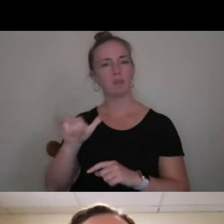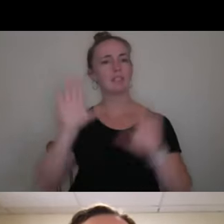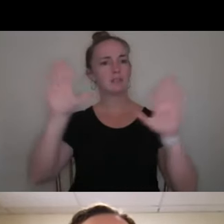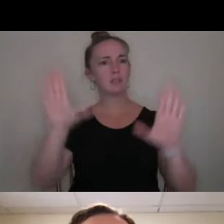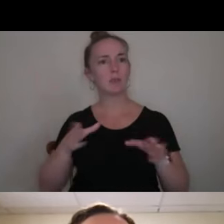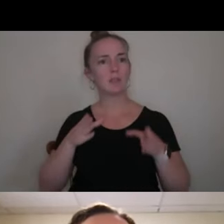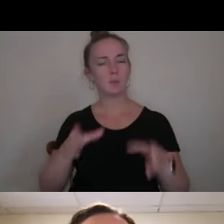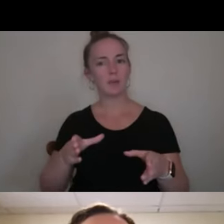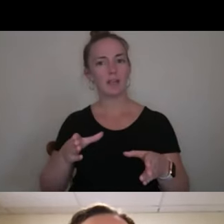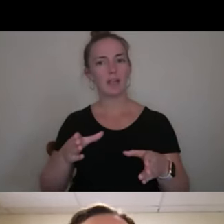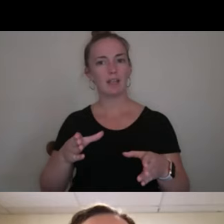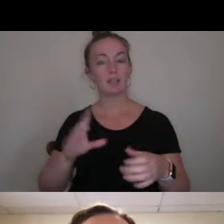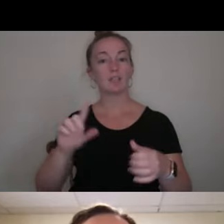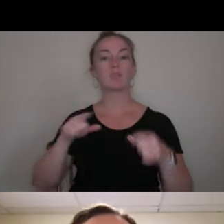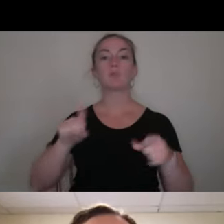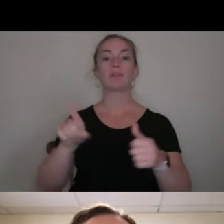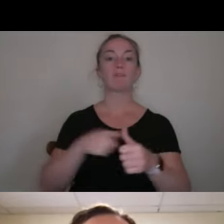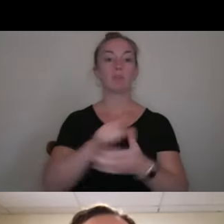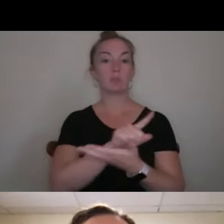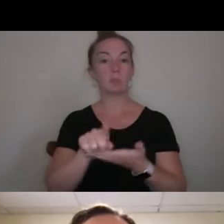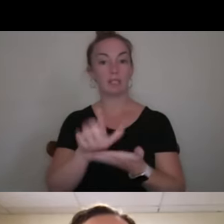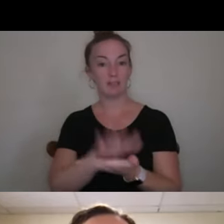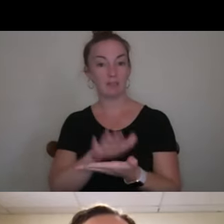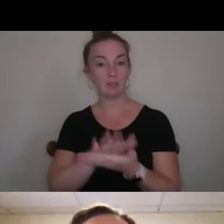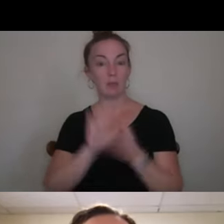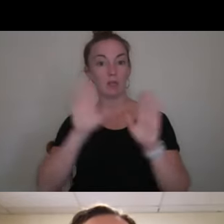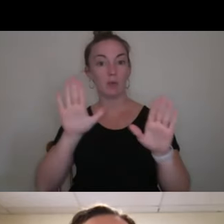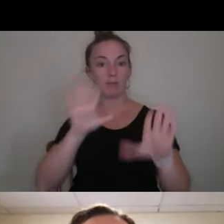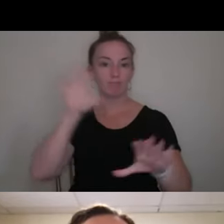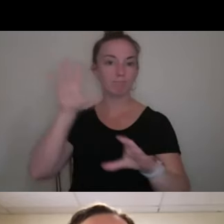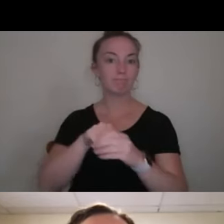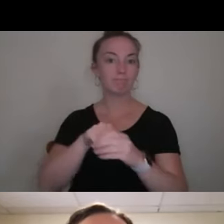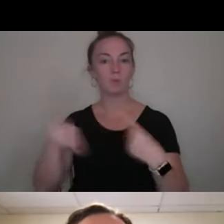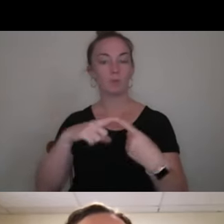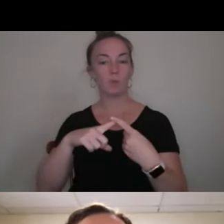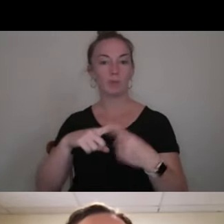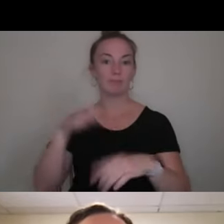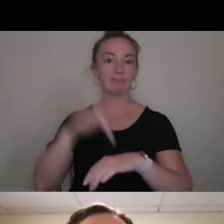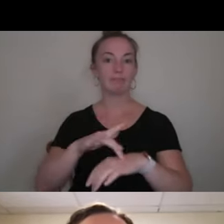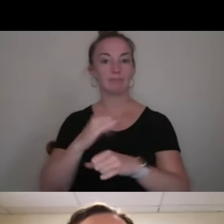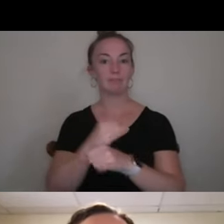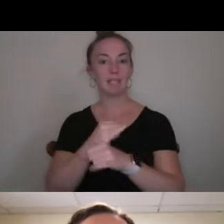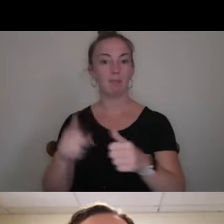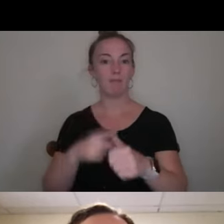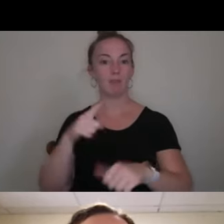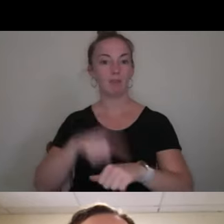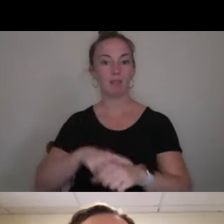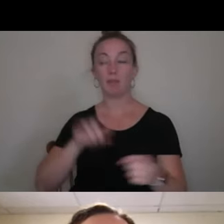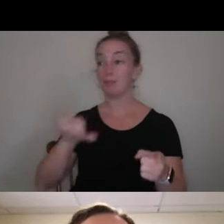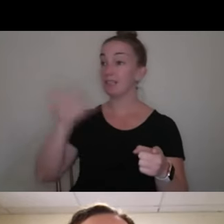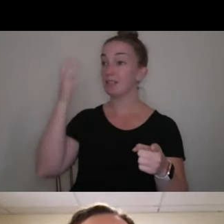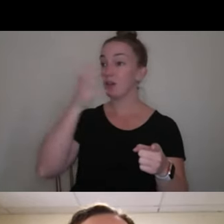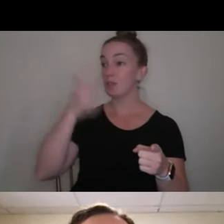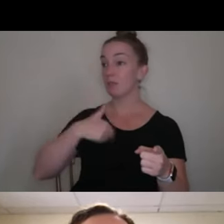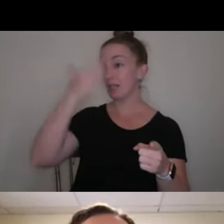It's in the first like week of school. So it's a great way to just get involved as soon as you get on campus. Oh, that's awesome. I did not know that about the